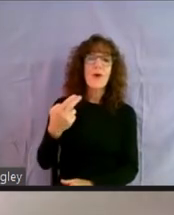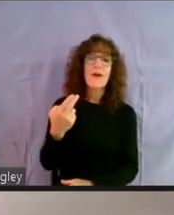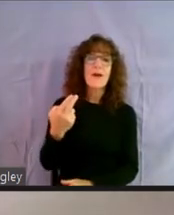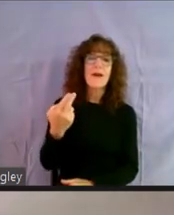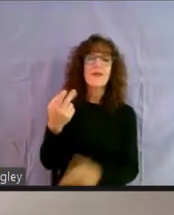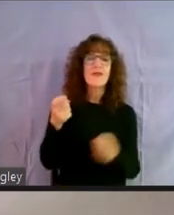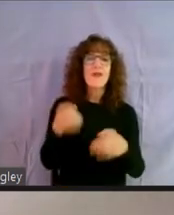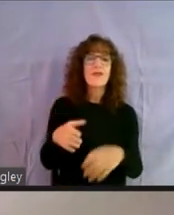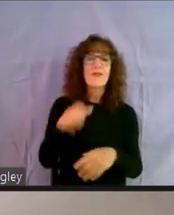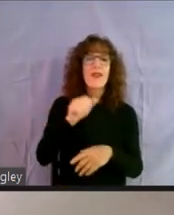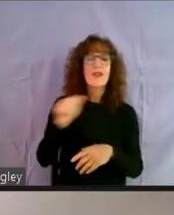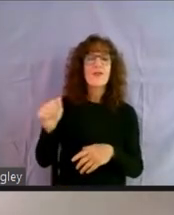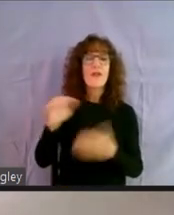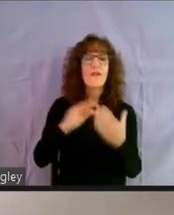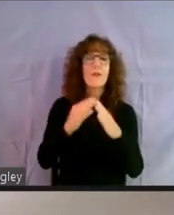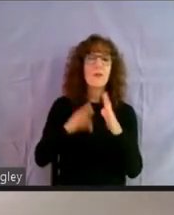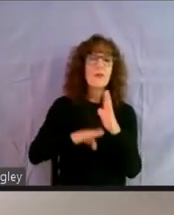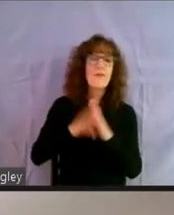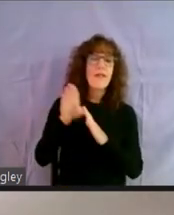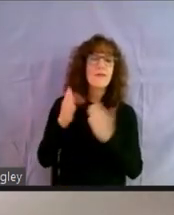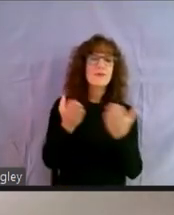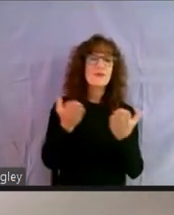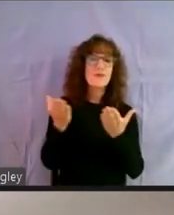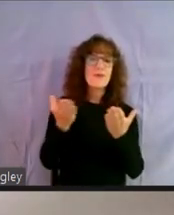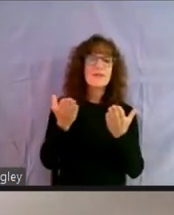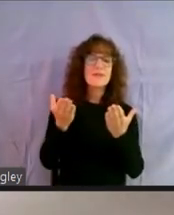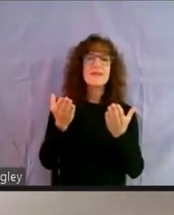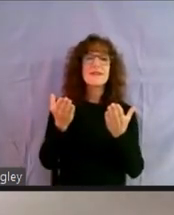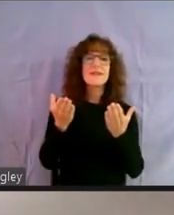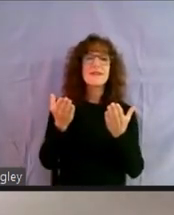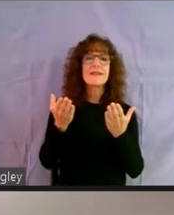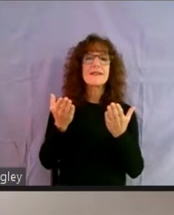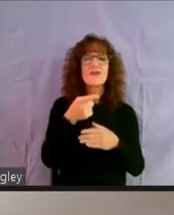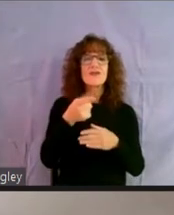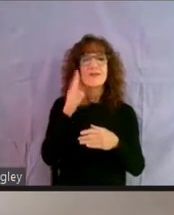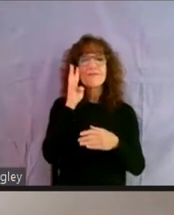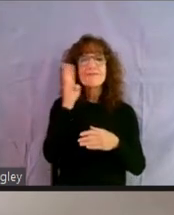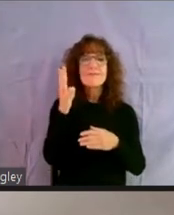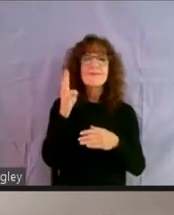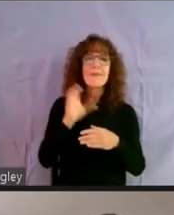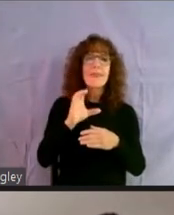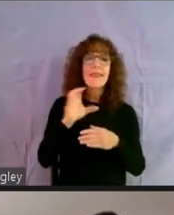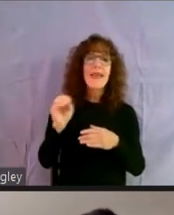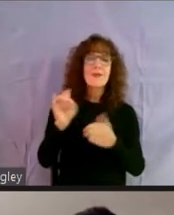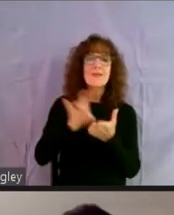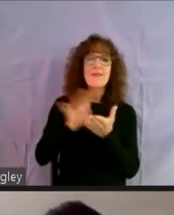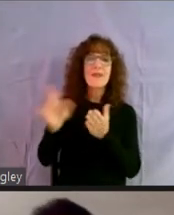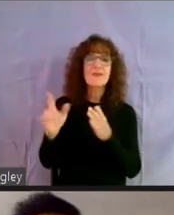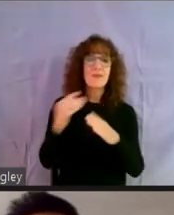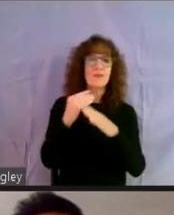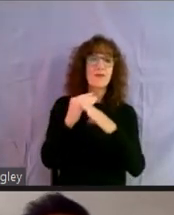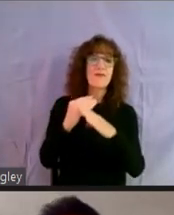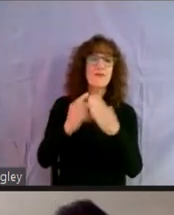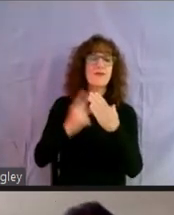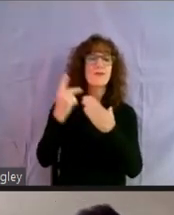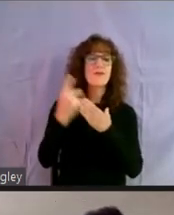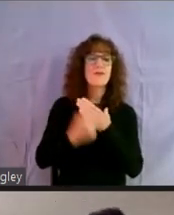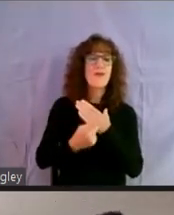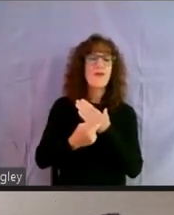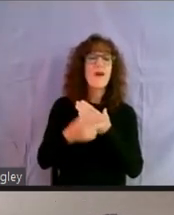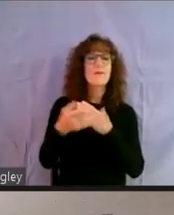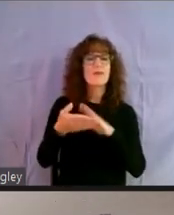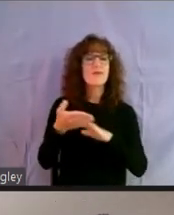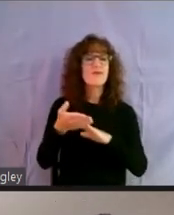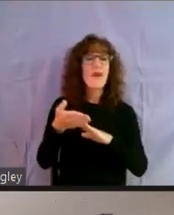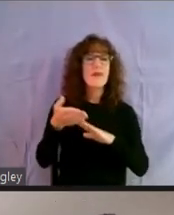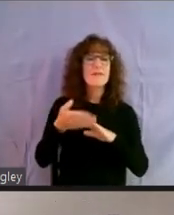Community Development Services, who, um, came up with the County's Eviction Prevention Program and manages that